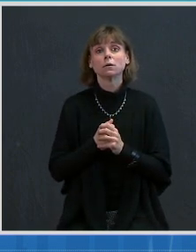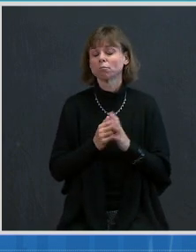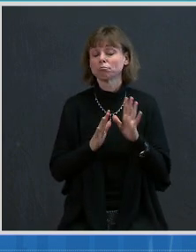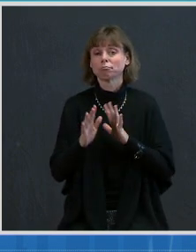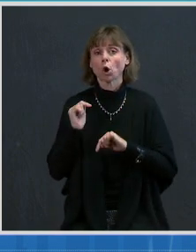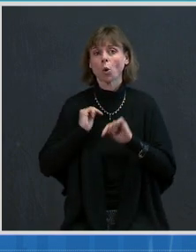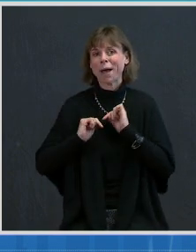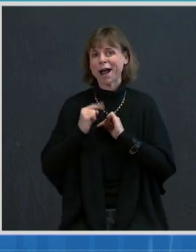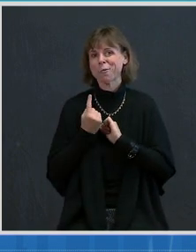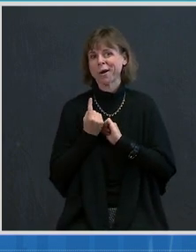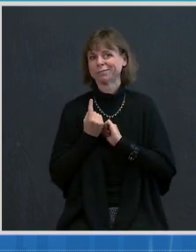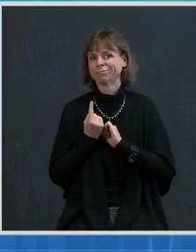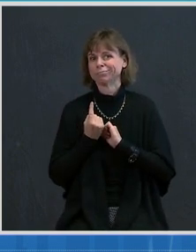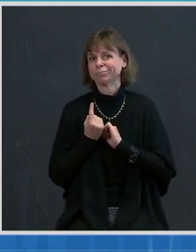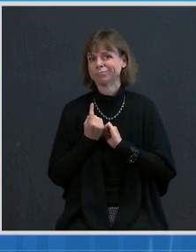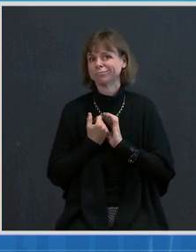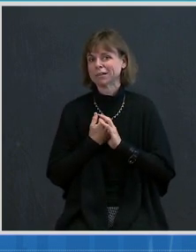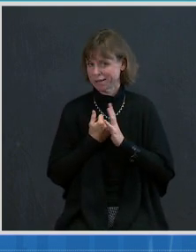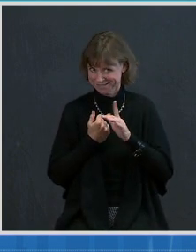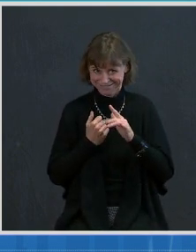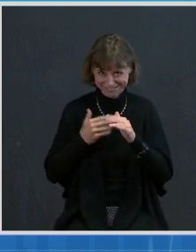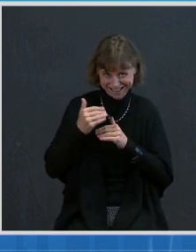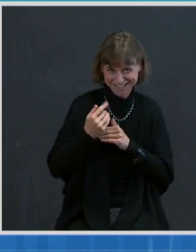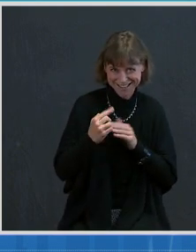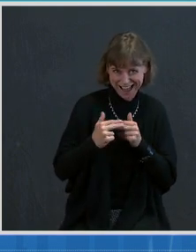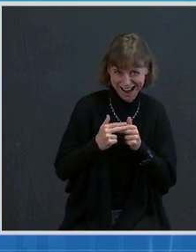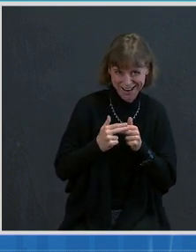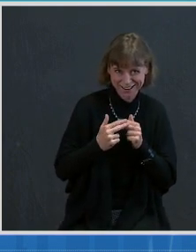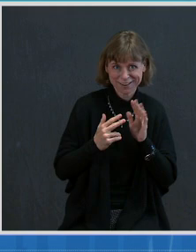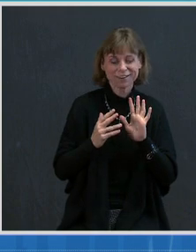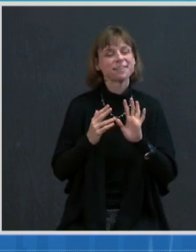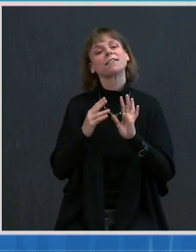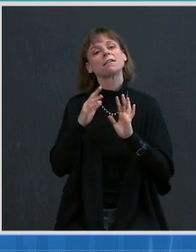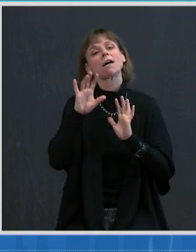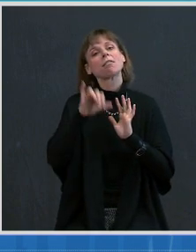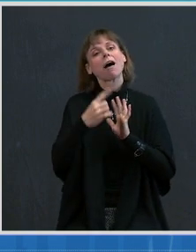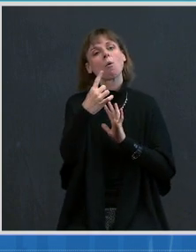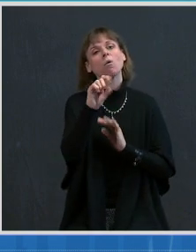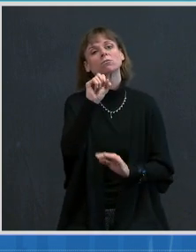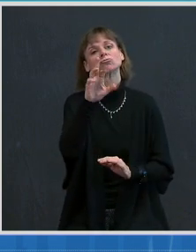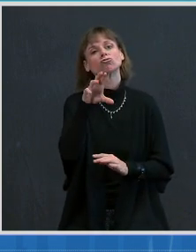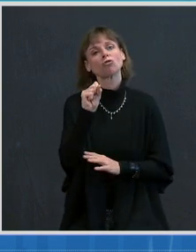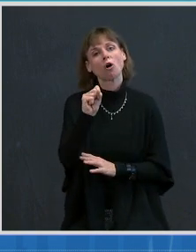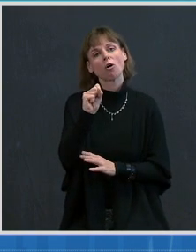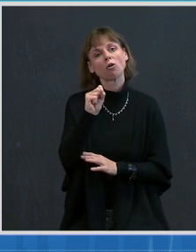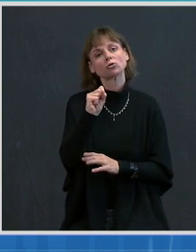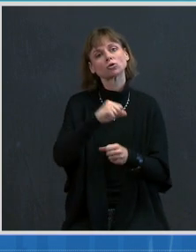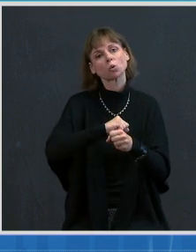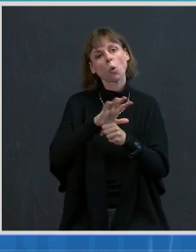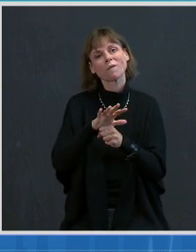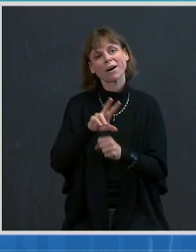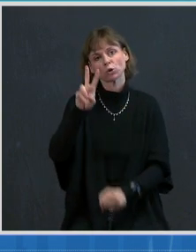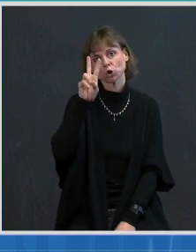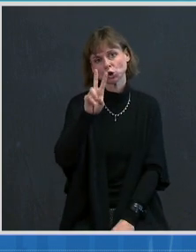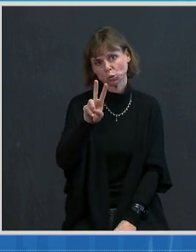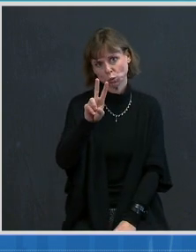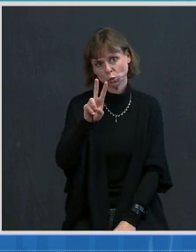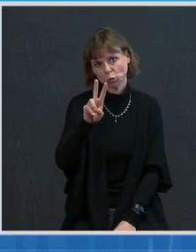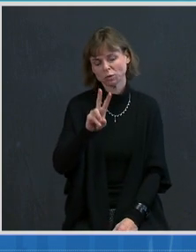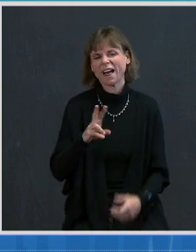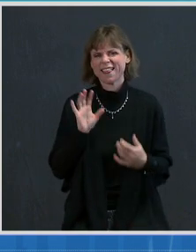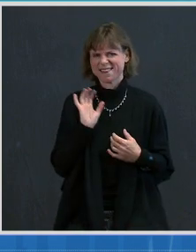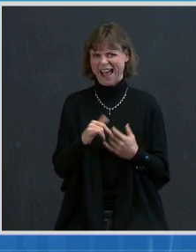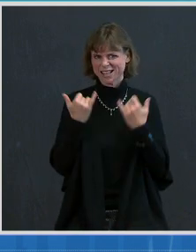go back one. The next slide comes the SARS coronavirus 2, which is the